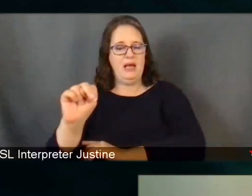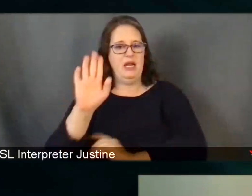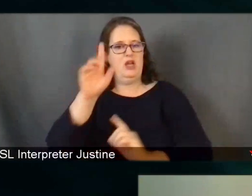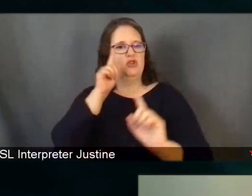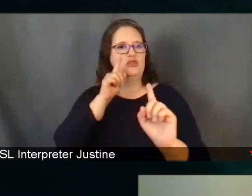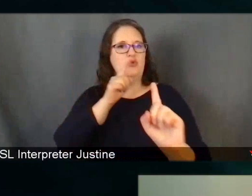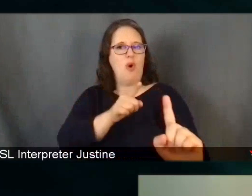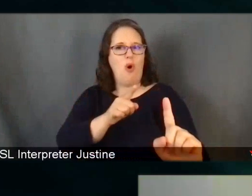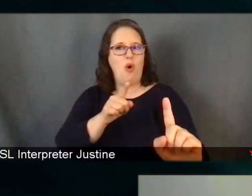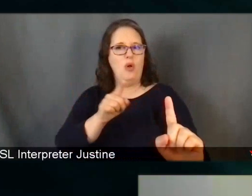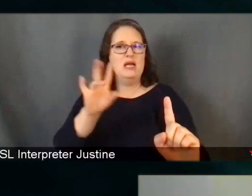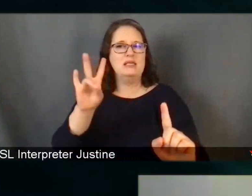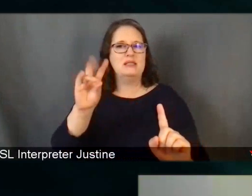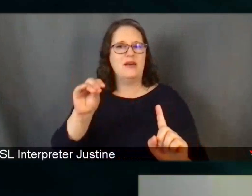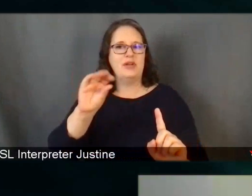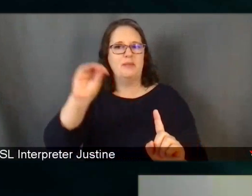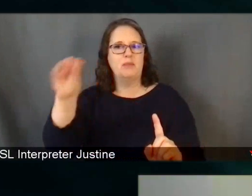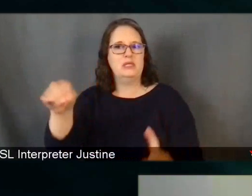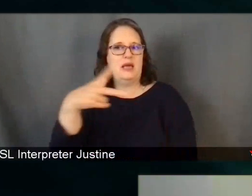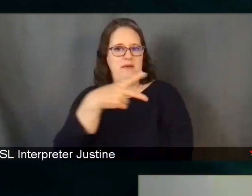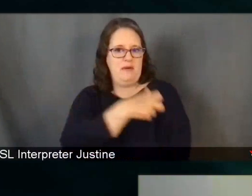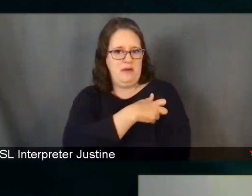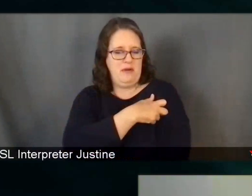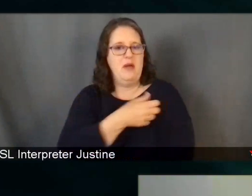70%? Is that going to happen or not?